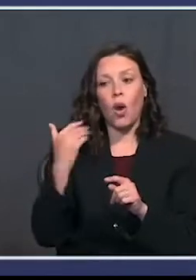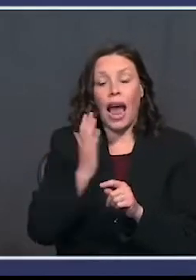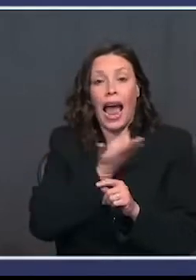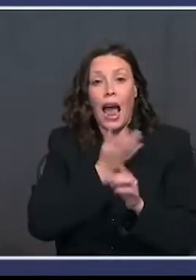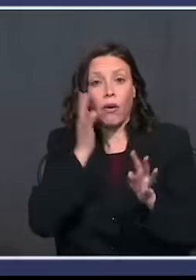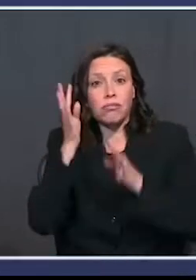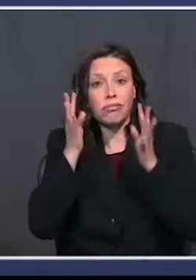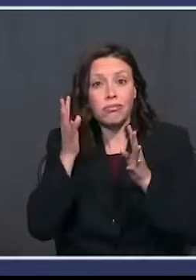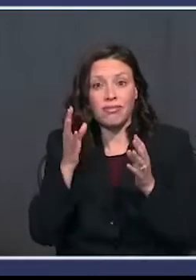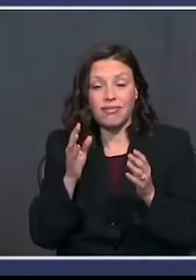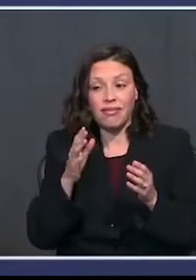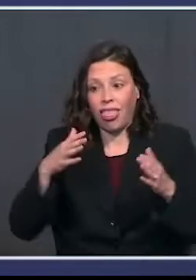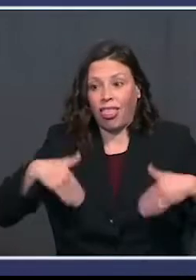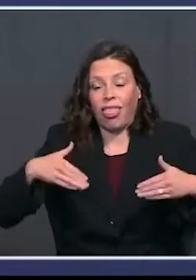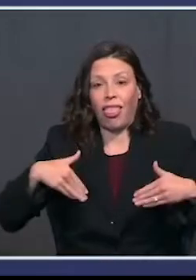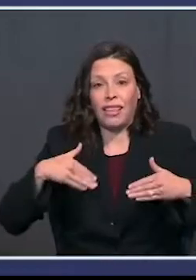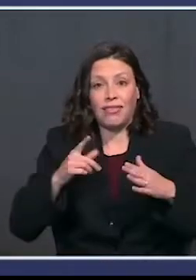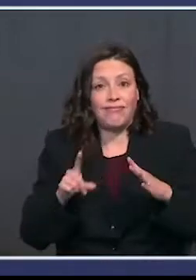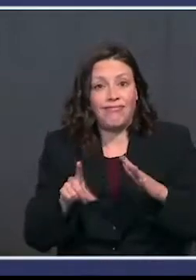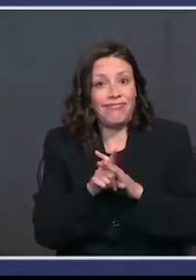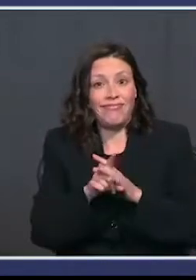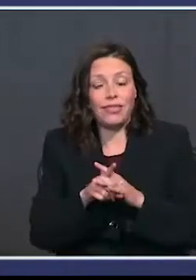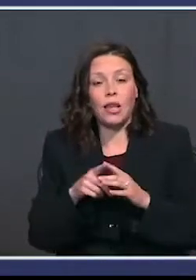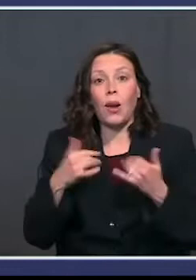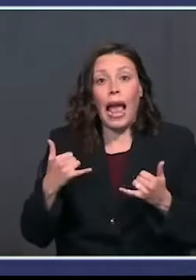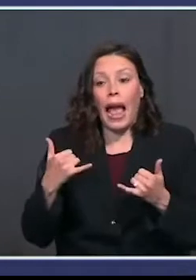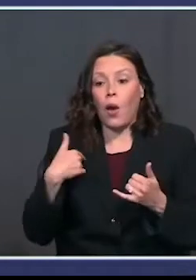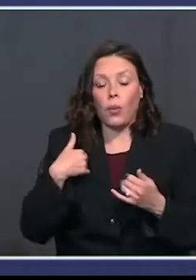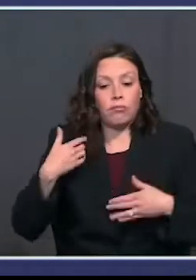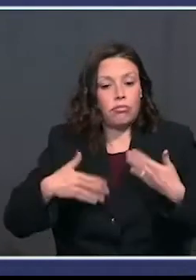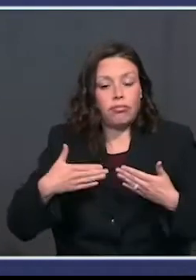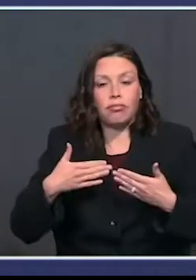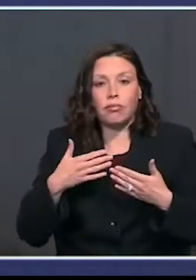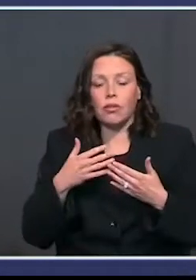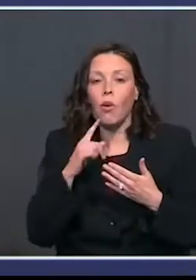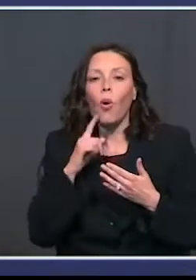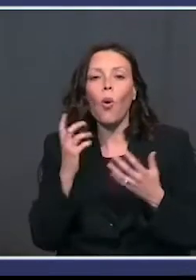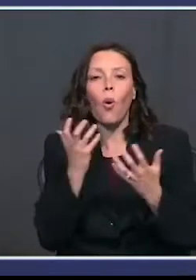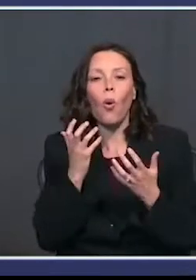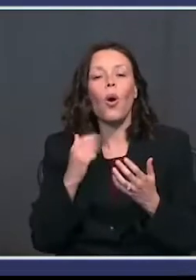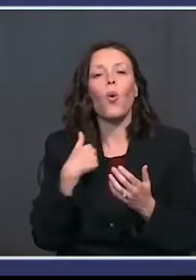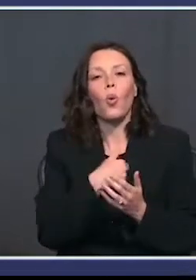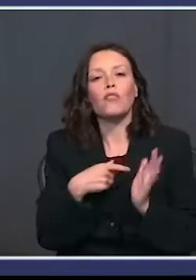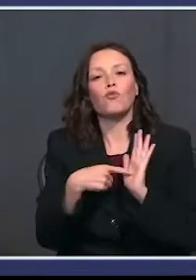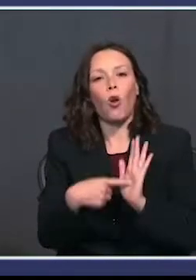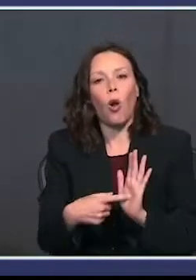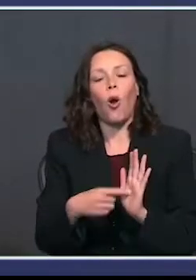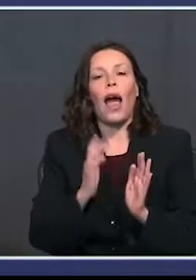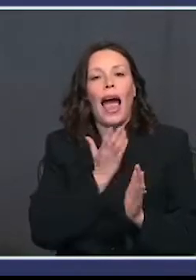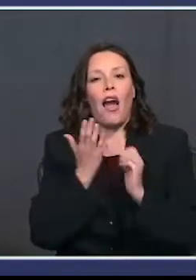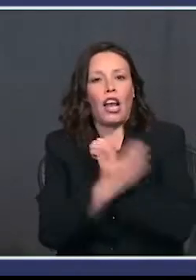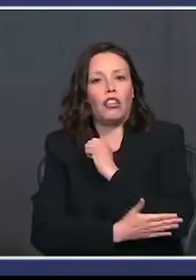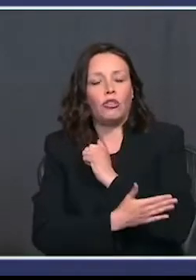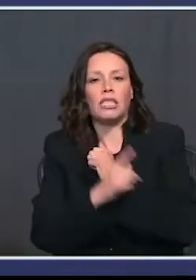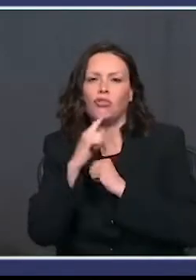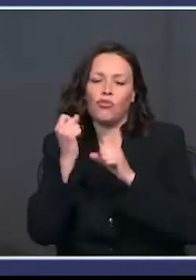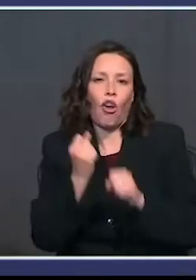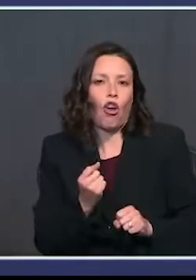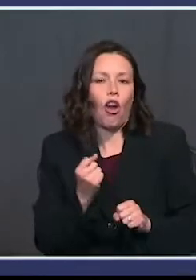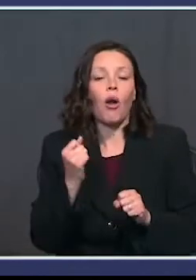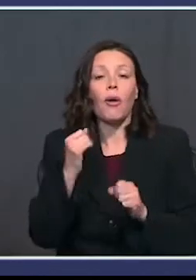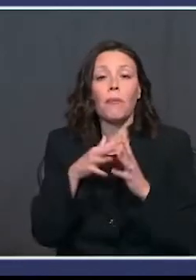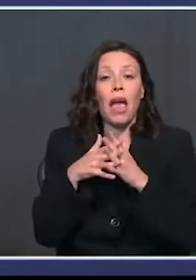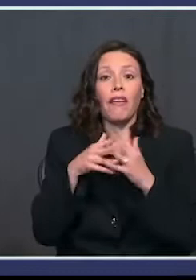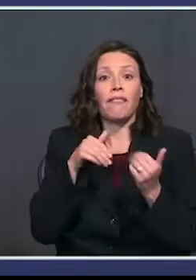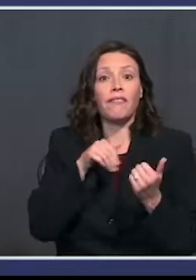innovations even existed. The tremendous progress that we've made is a testament to what our nation is capable of. When America